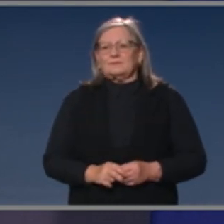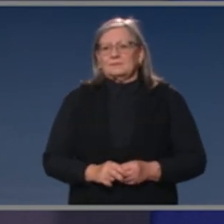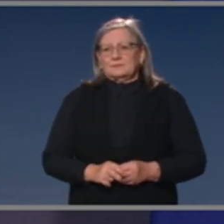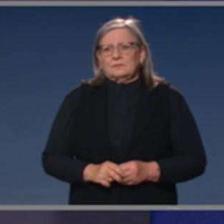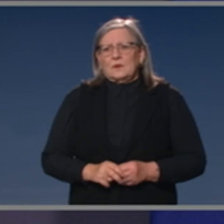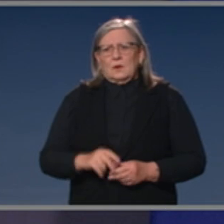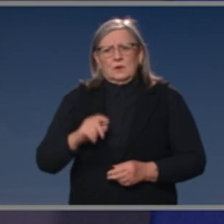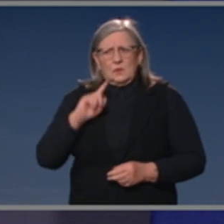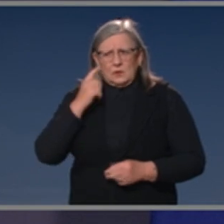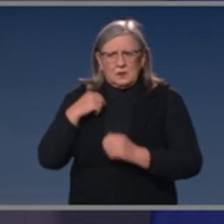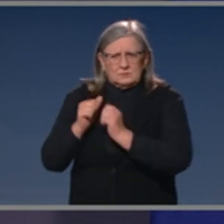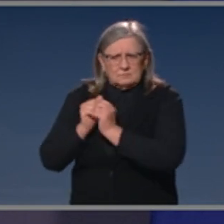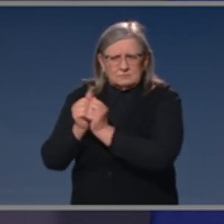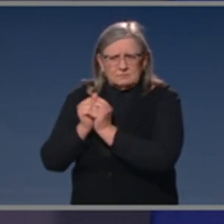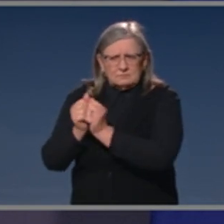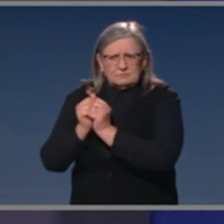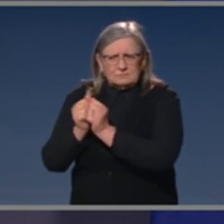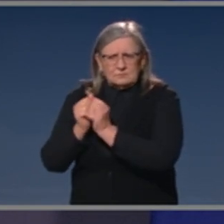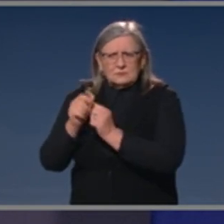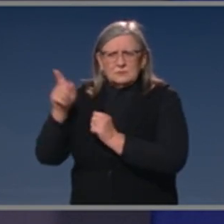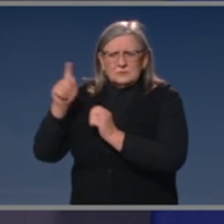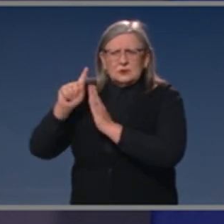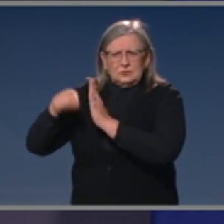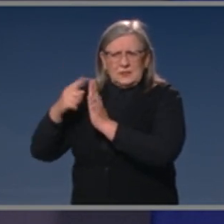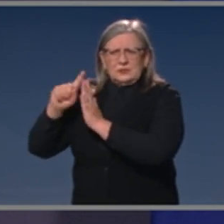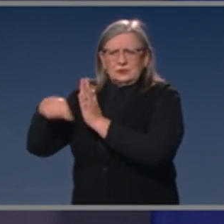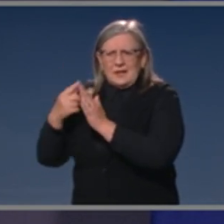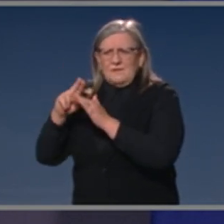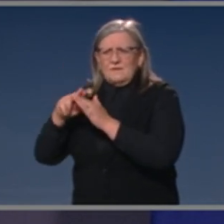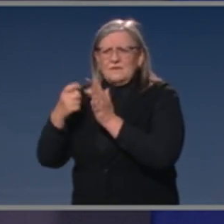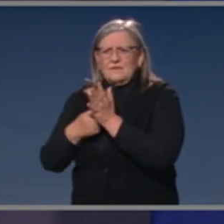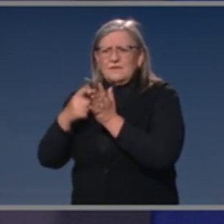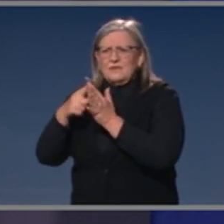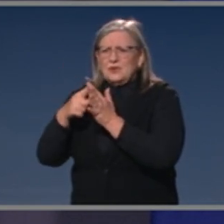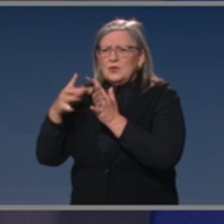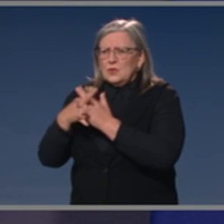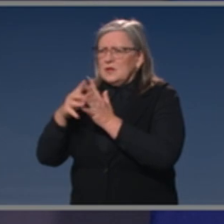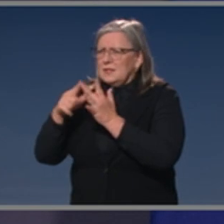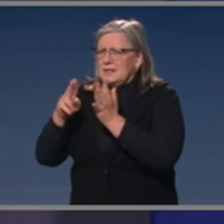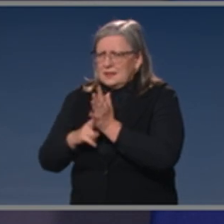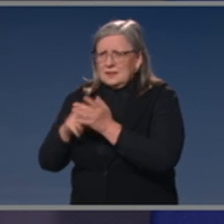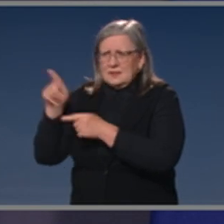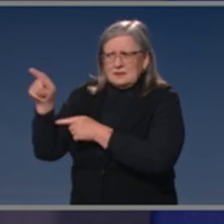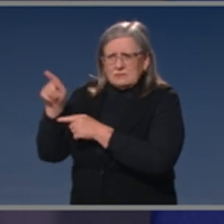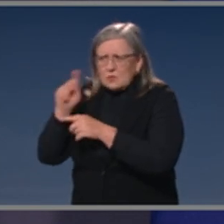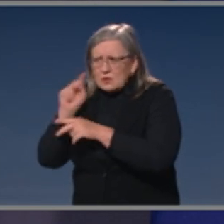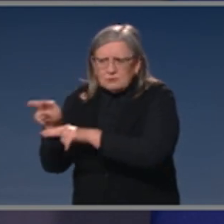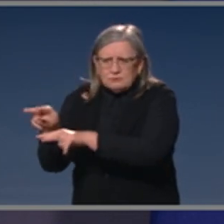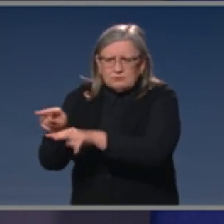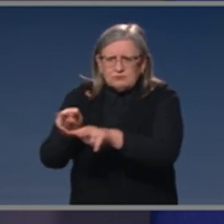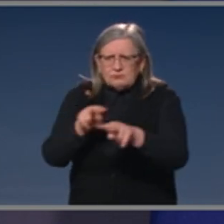Lieutenant General Fruin, or JJ, is overseeing to increase the points of presence or access. So at the moment,